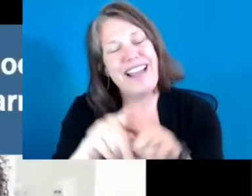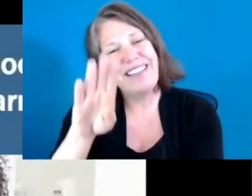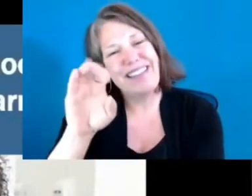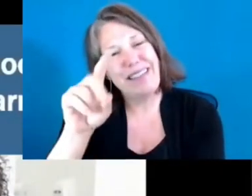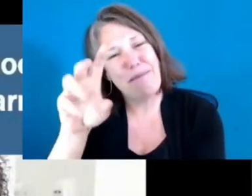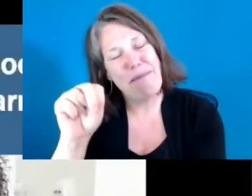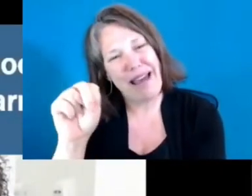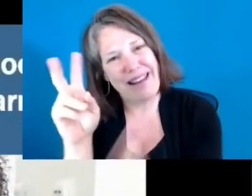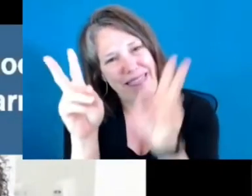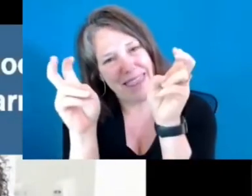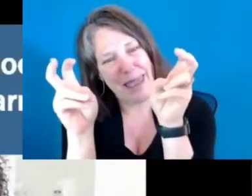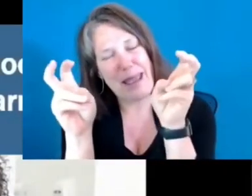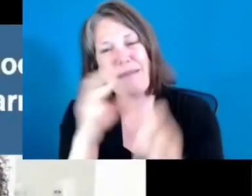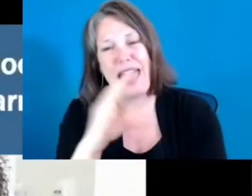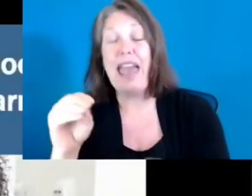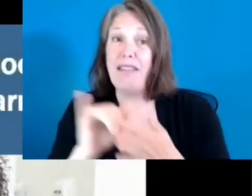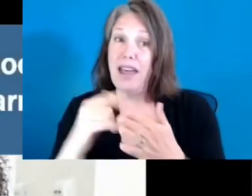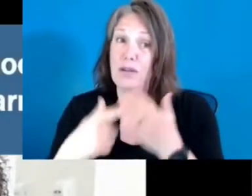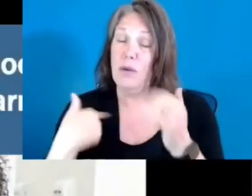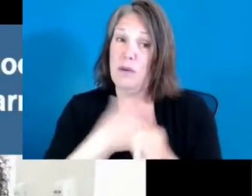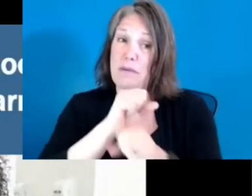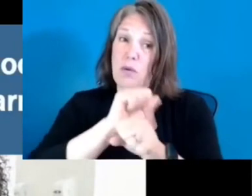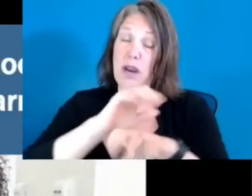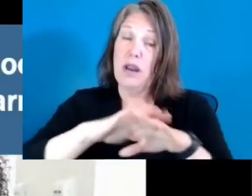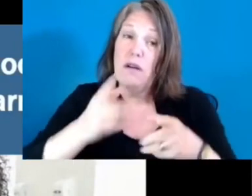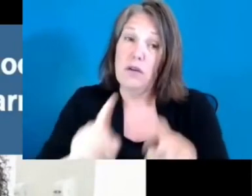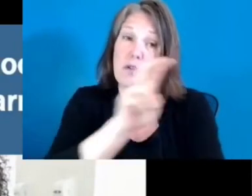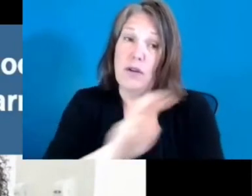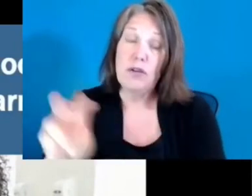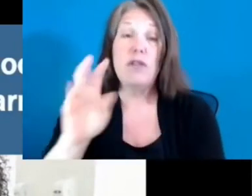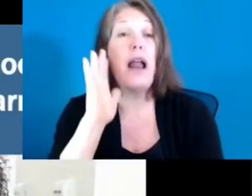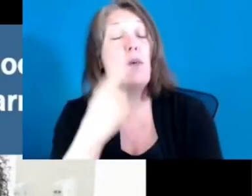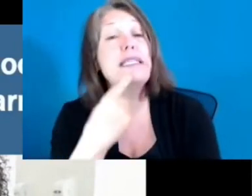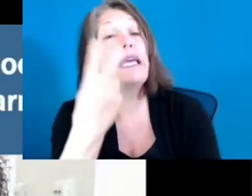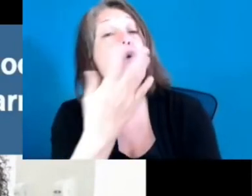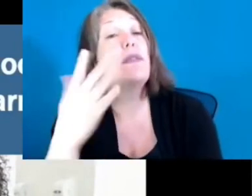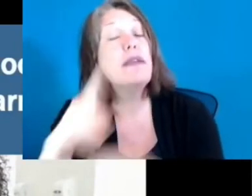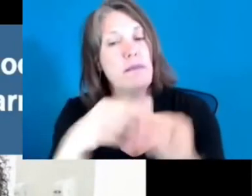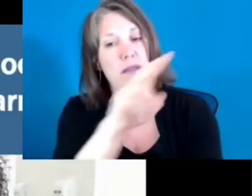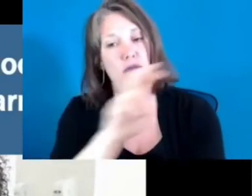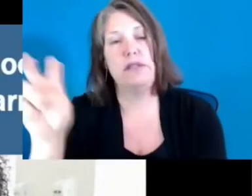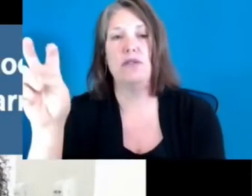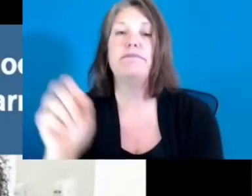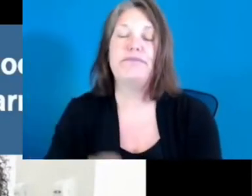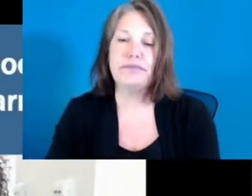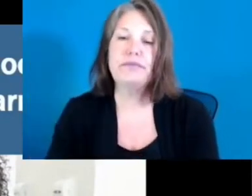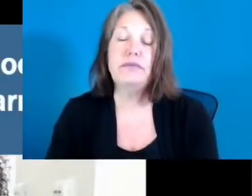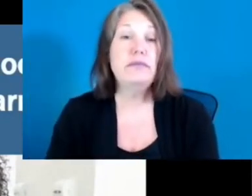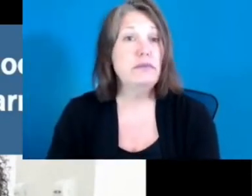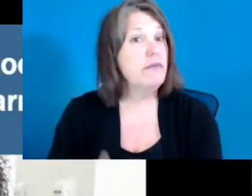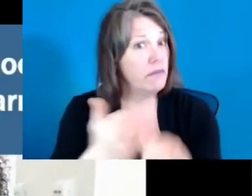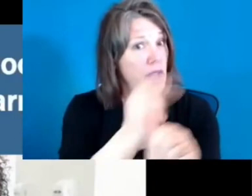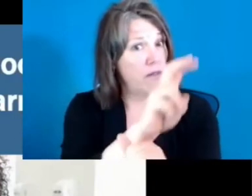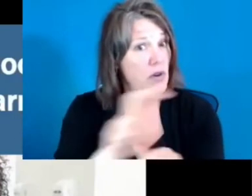will say two things about the transition. That every transition team for this president has worked with a high sense of